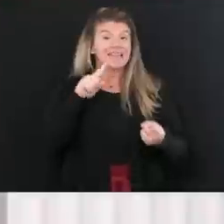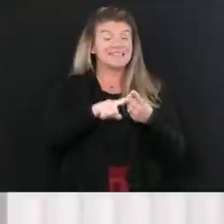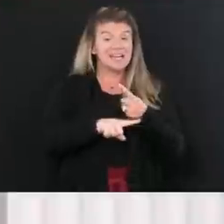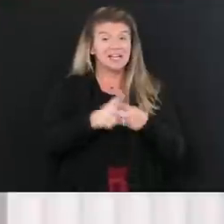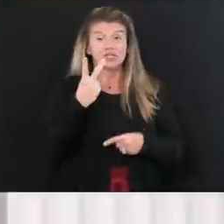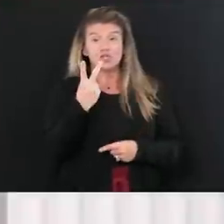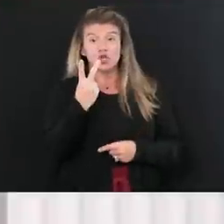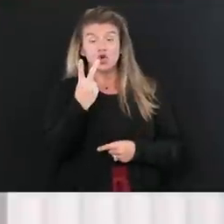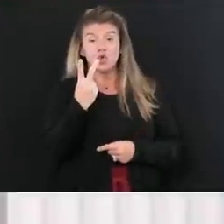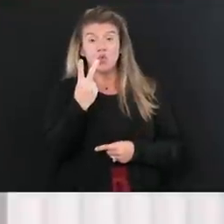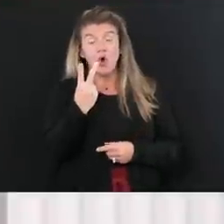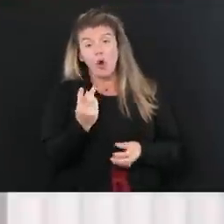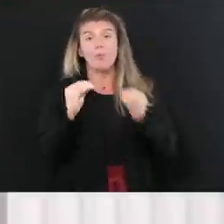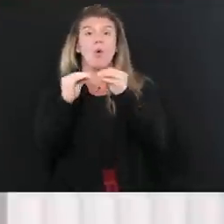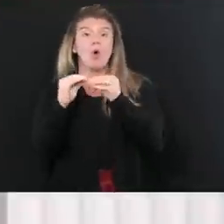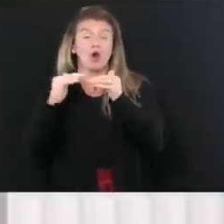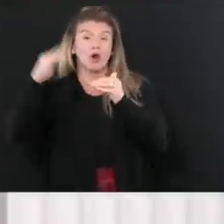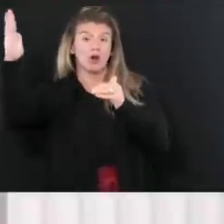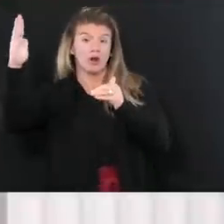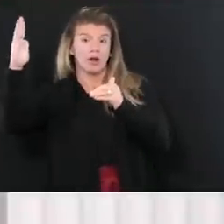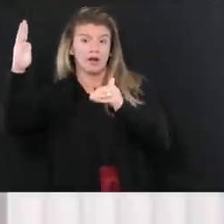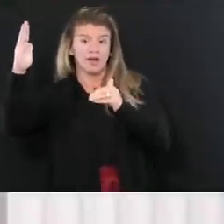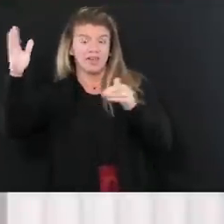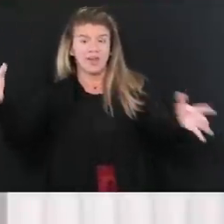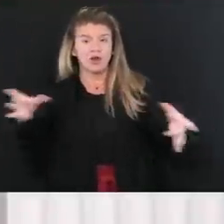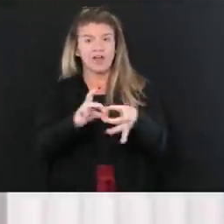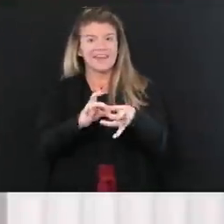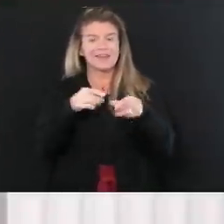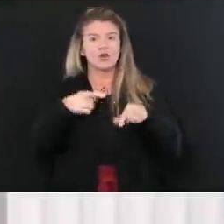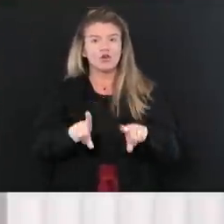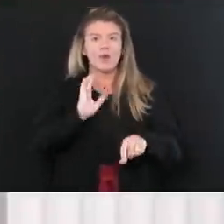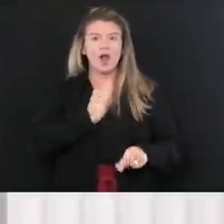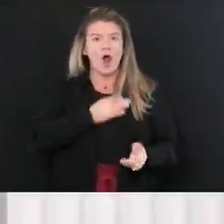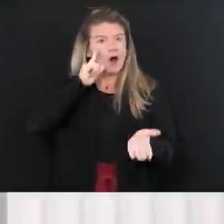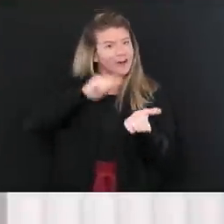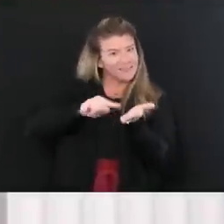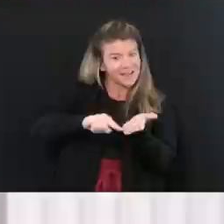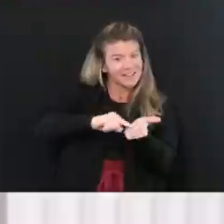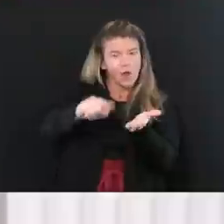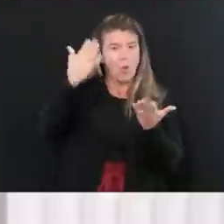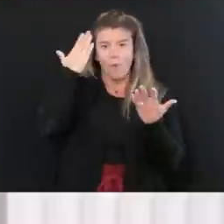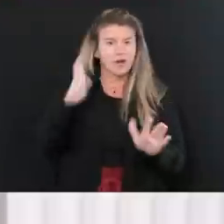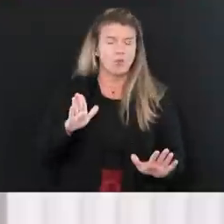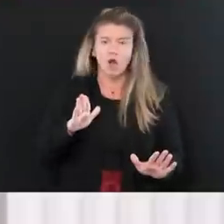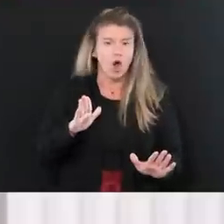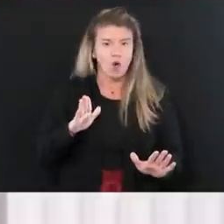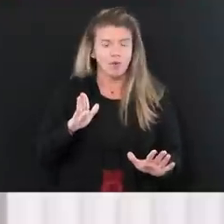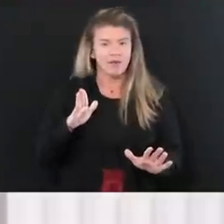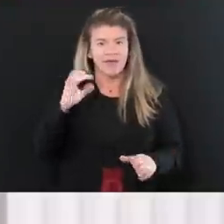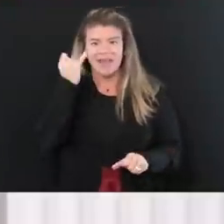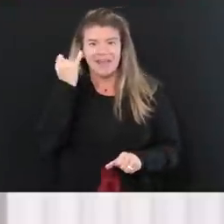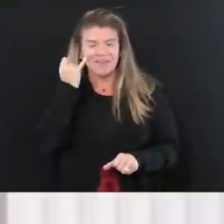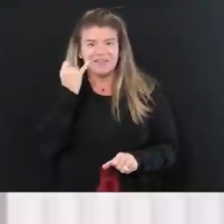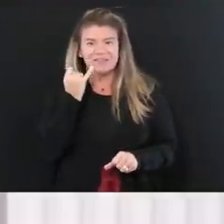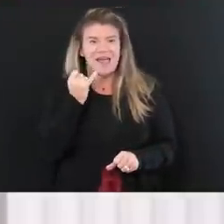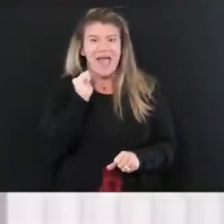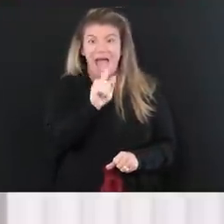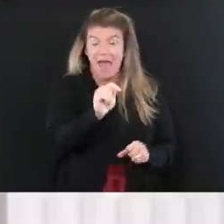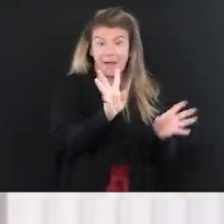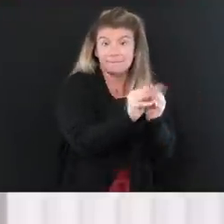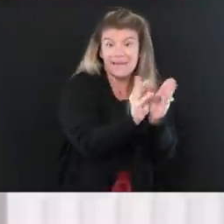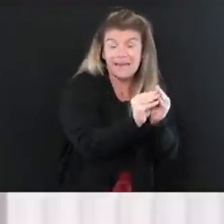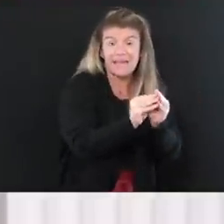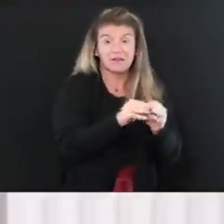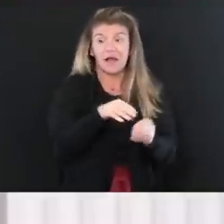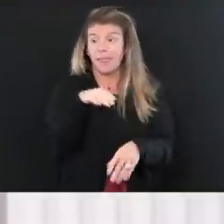are connected epidemiologically so that whether that's in a meeting or on a school bus for children, wherever that might